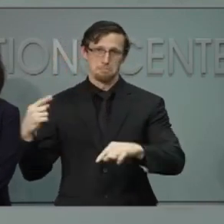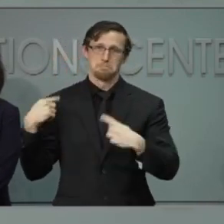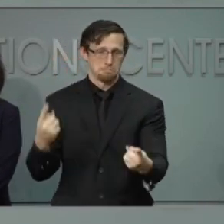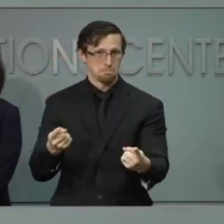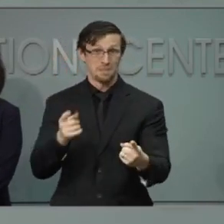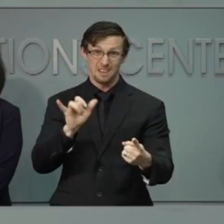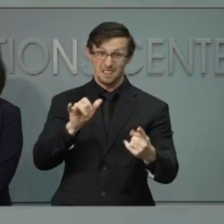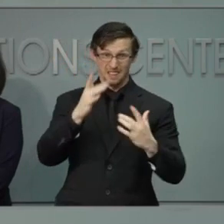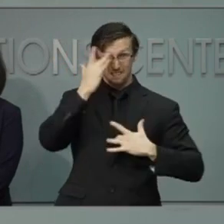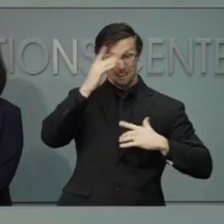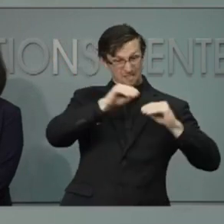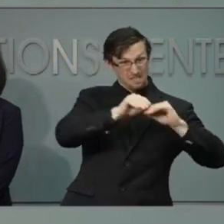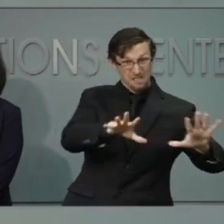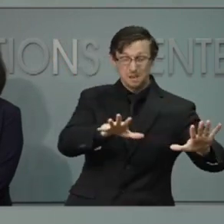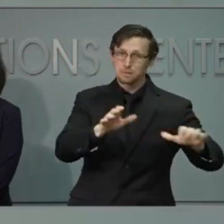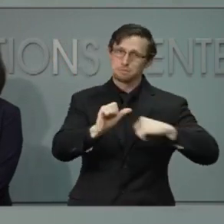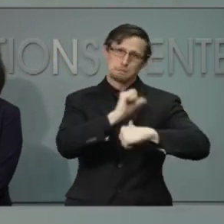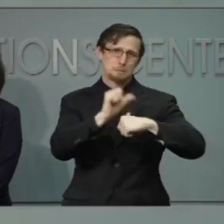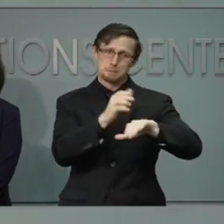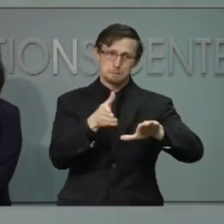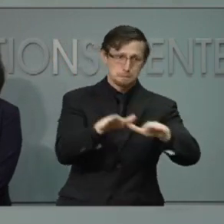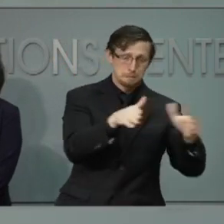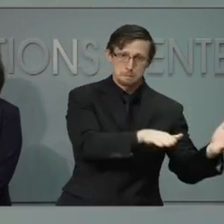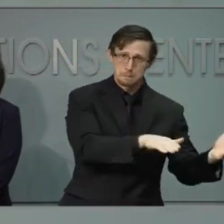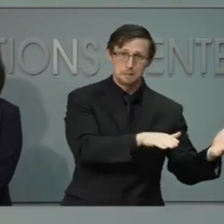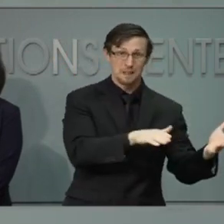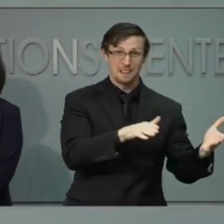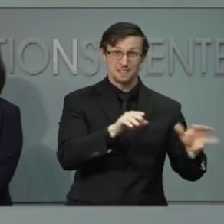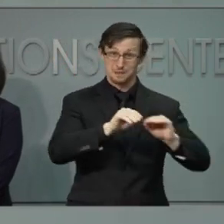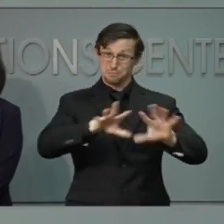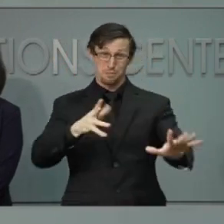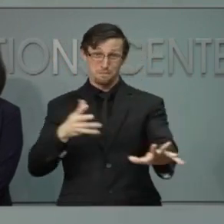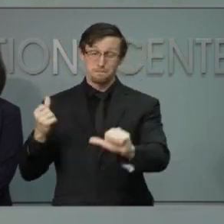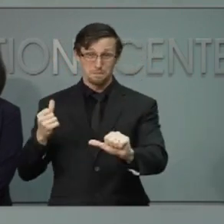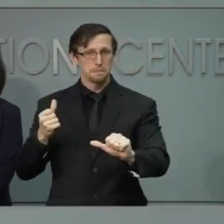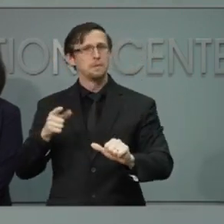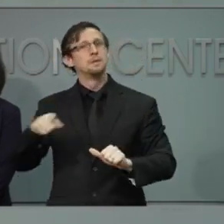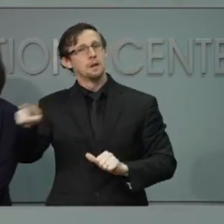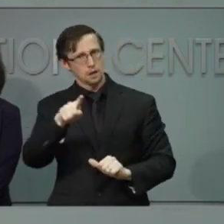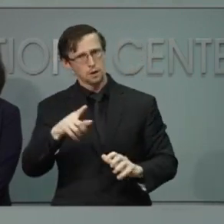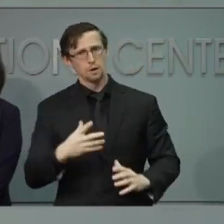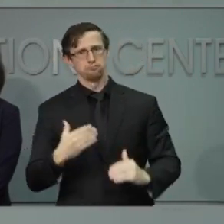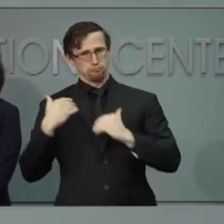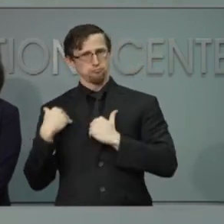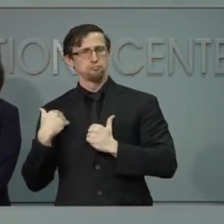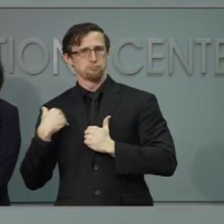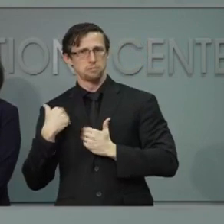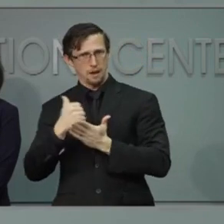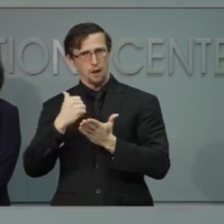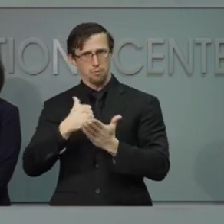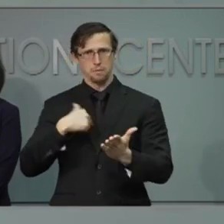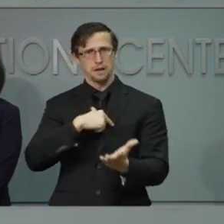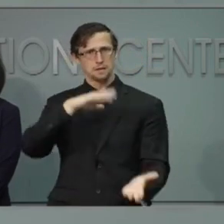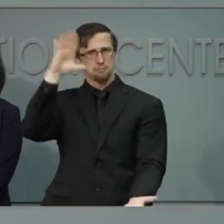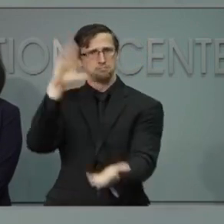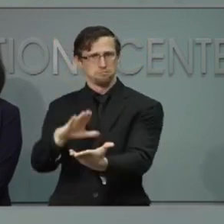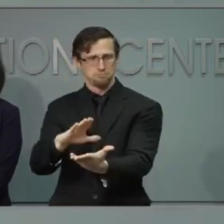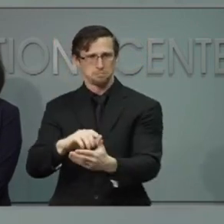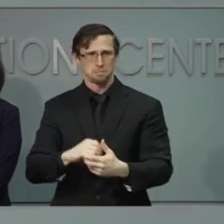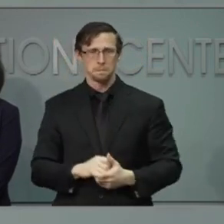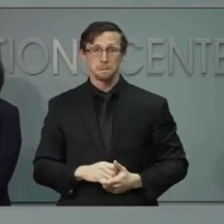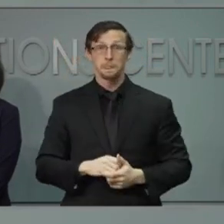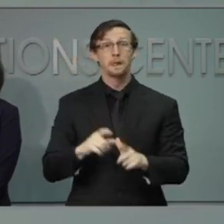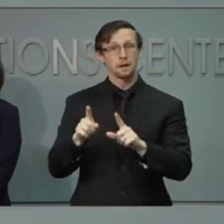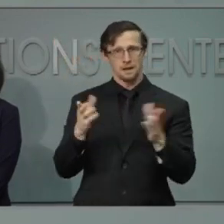and it's up to each one of us to slow it down. Also with us today is the Department of Emergency Management